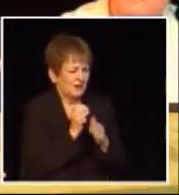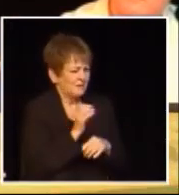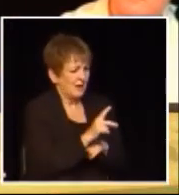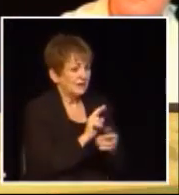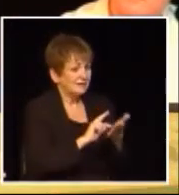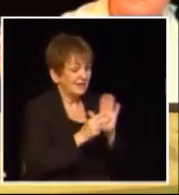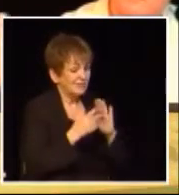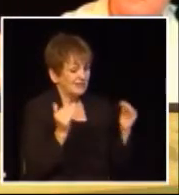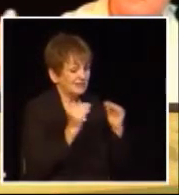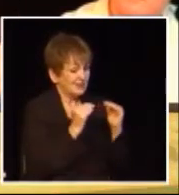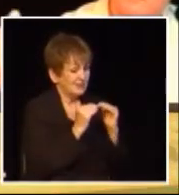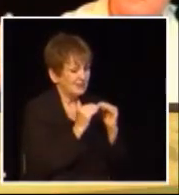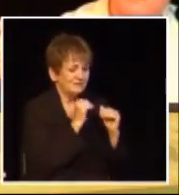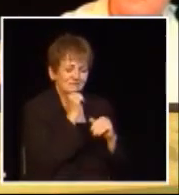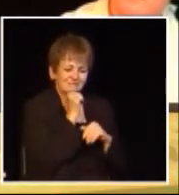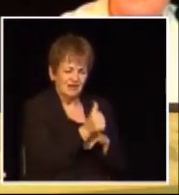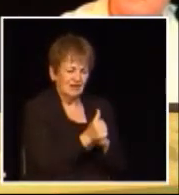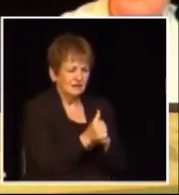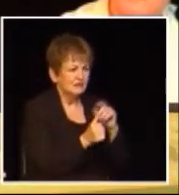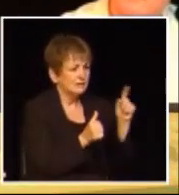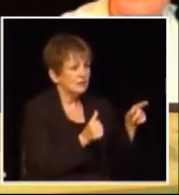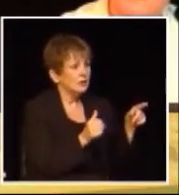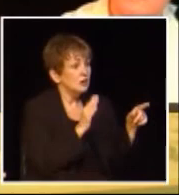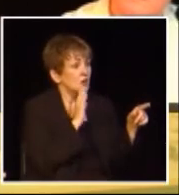so it's not all that equal